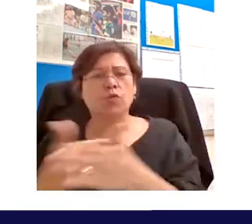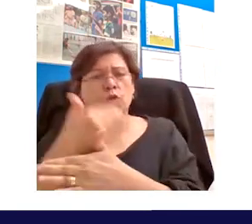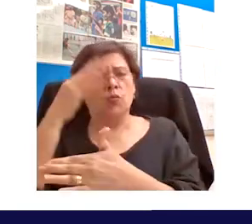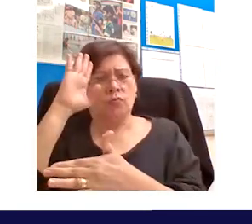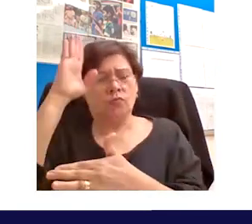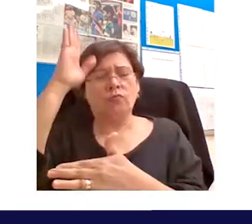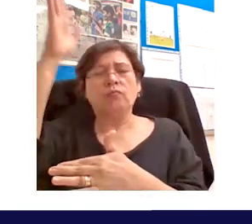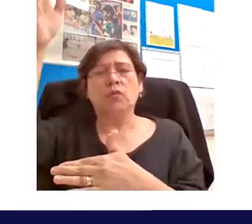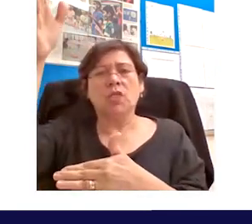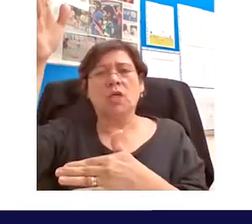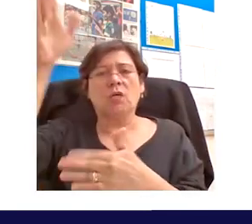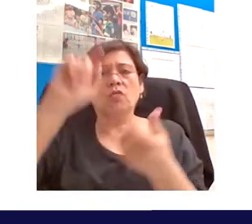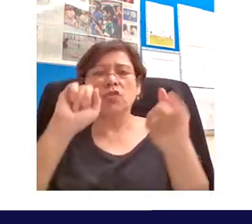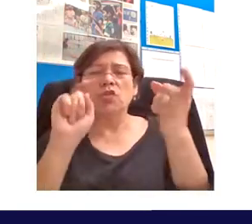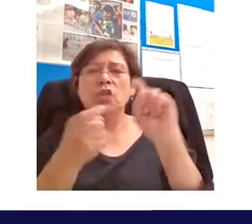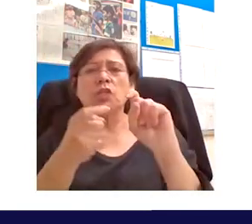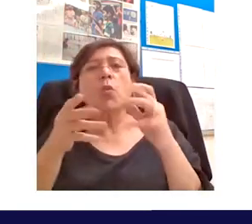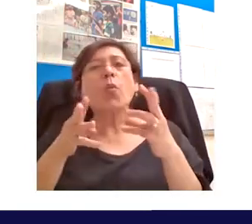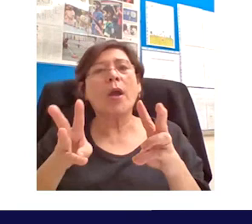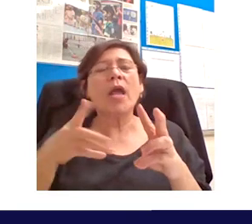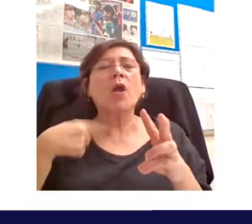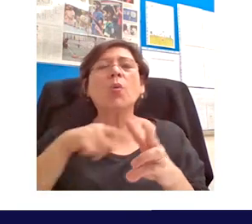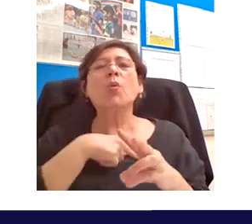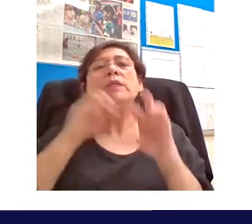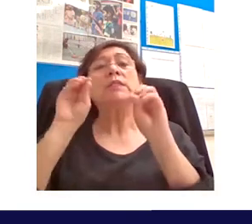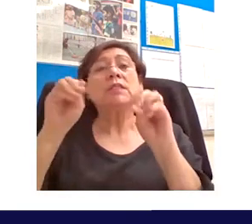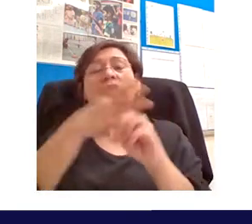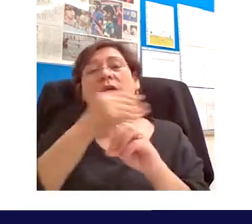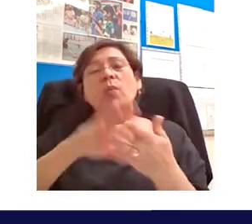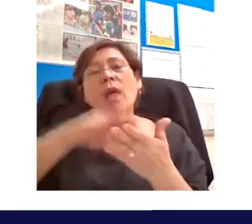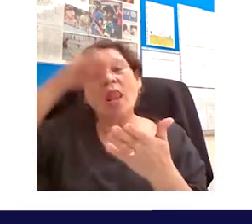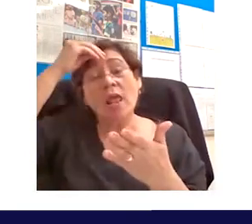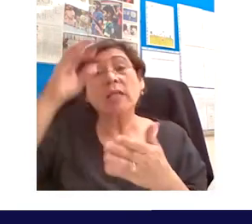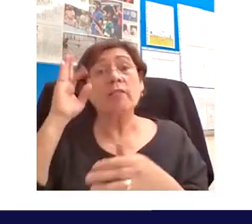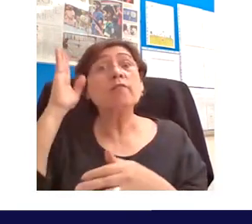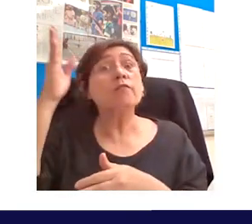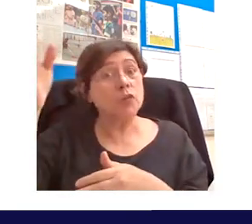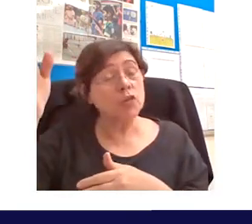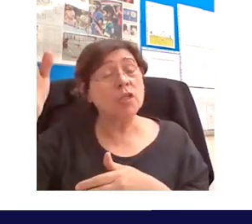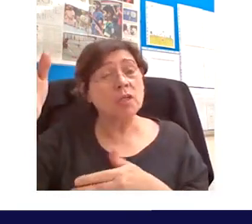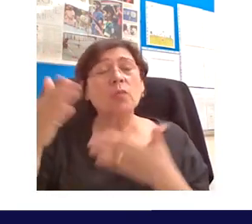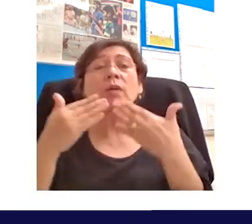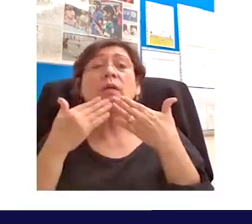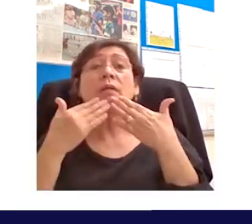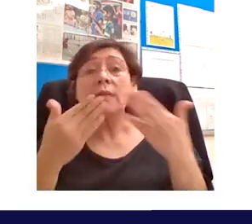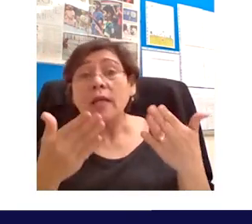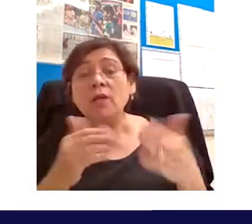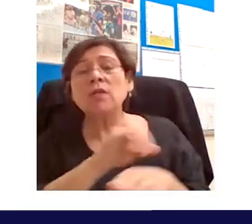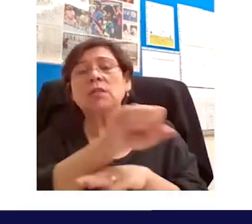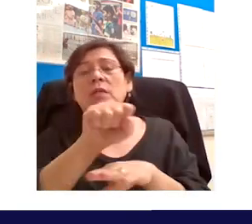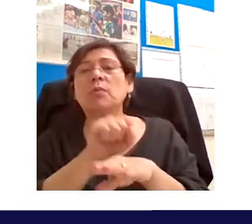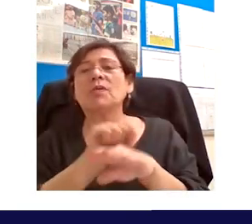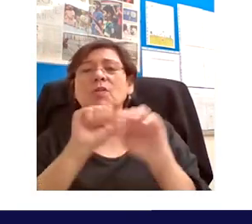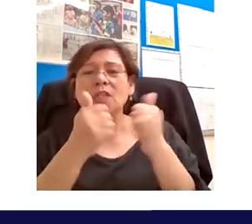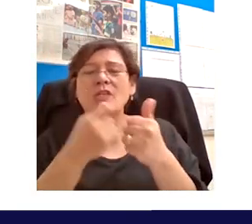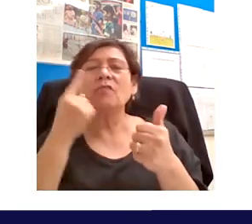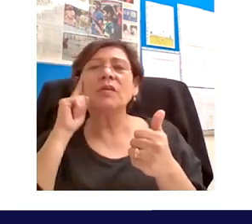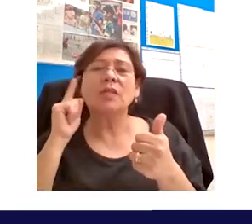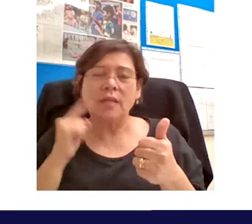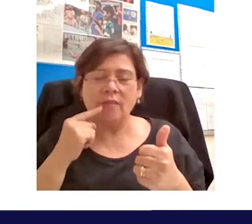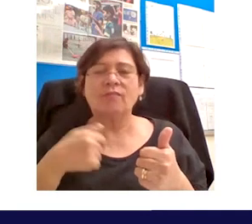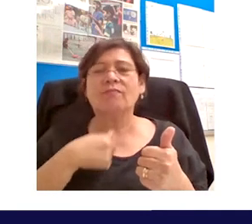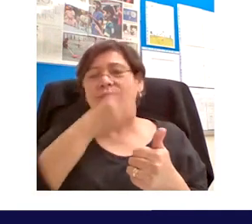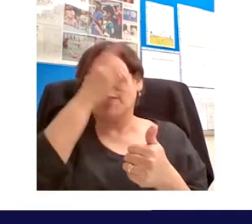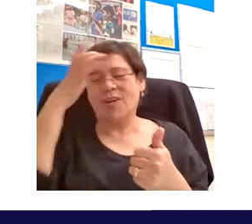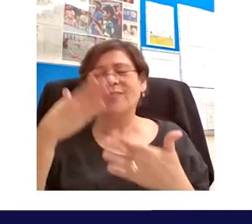transform the way in which we teach and learn in the future i would also like to thank the singapore association for the deaf and barbara